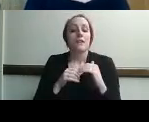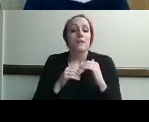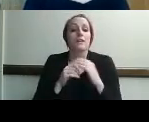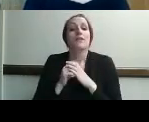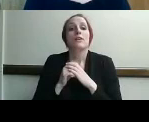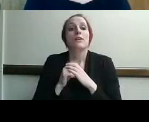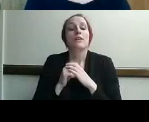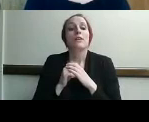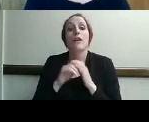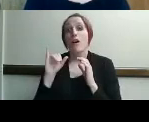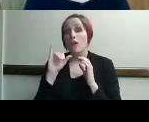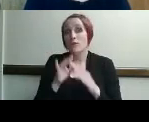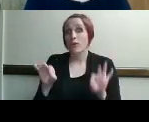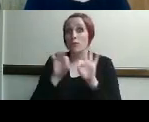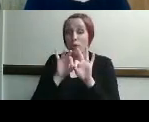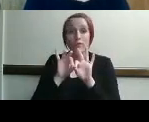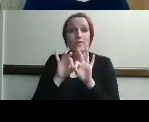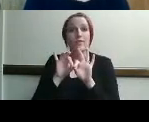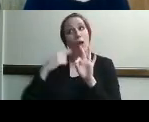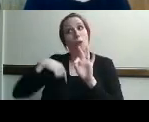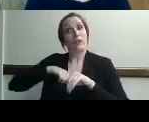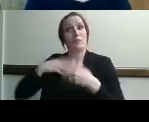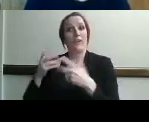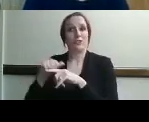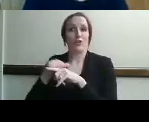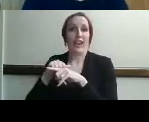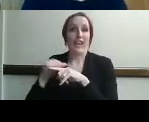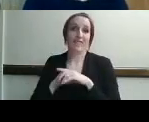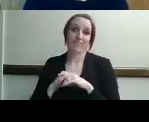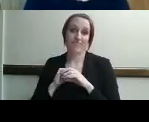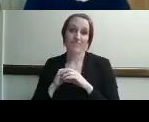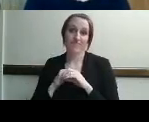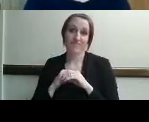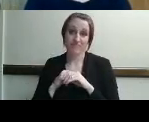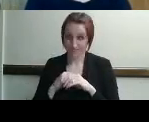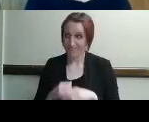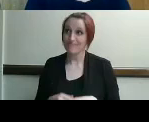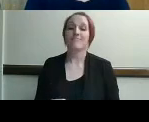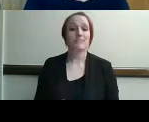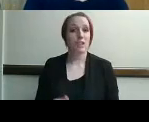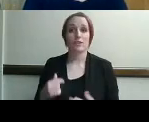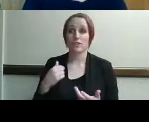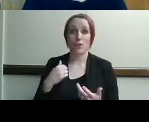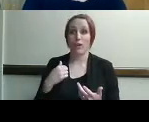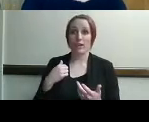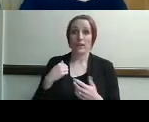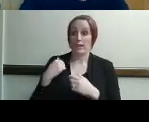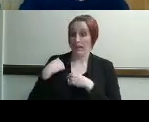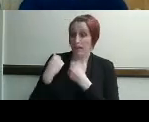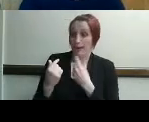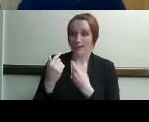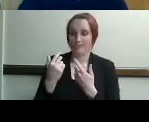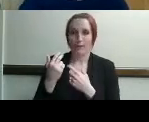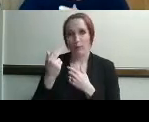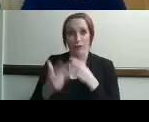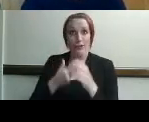the fact that we include training how often in my years of working have i met individuals who